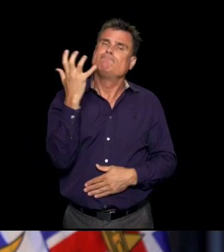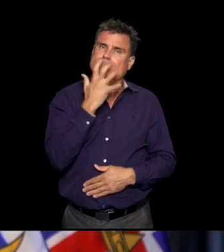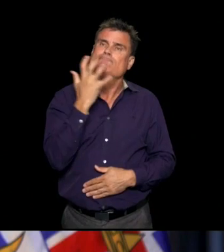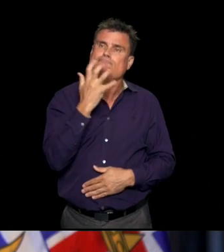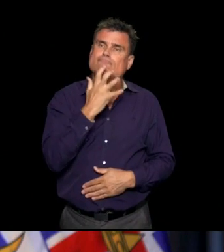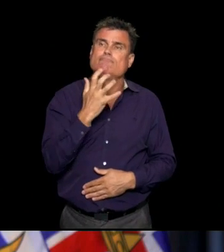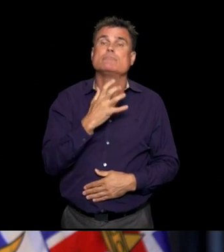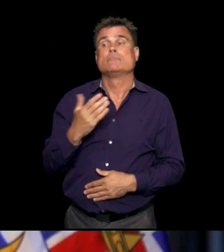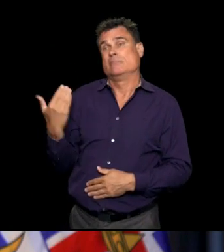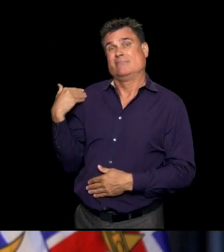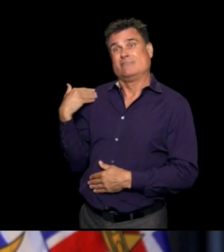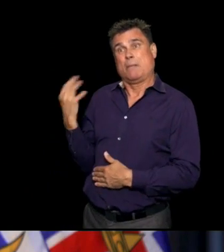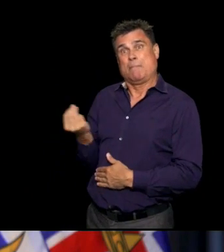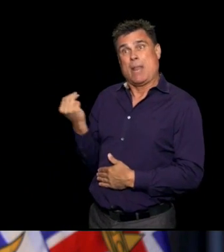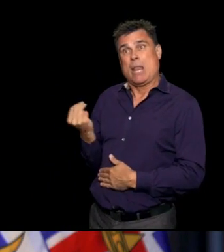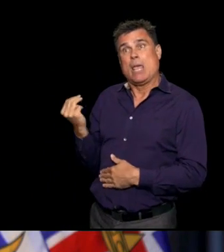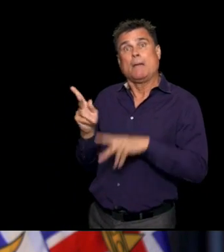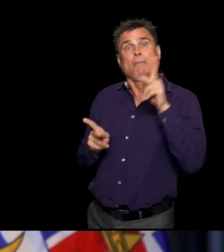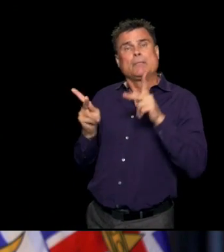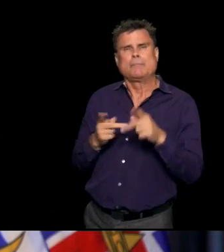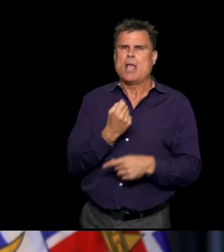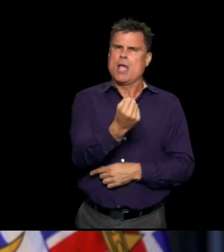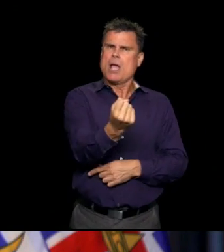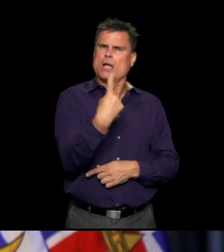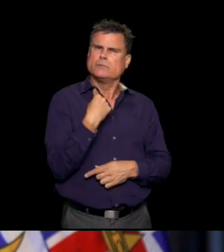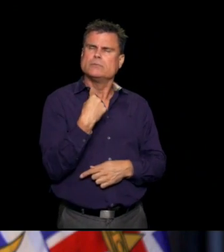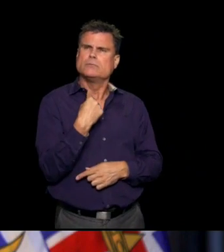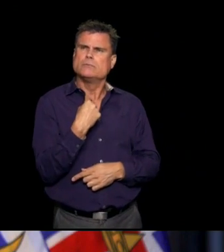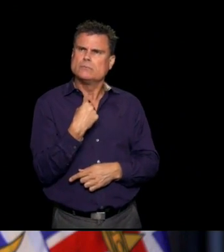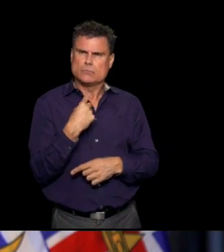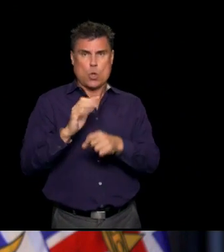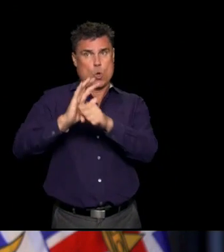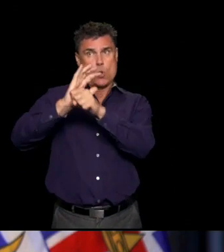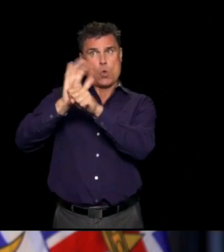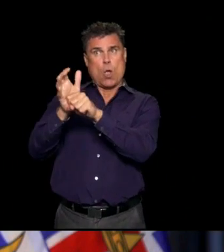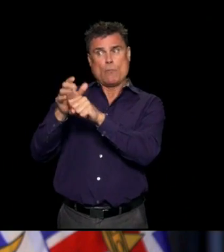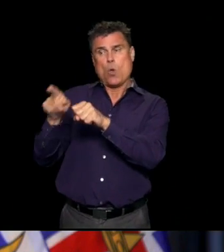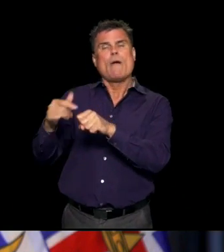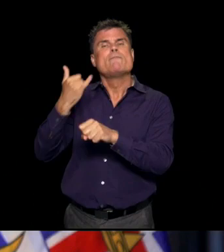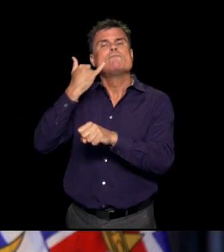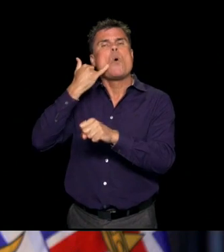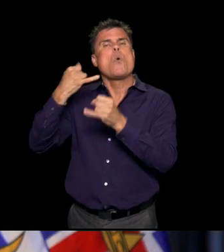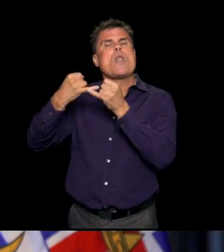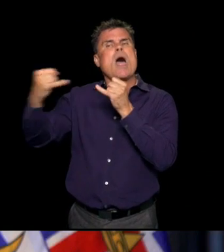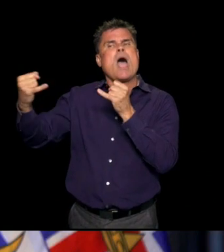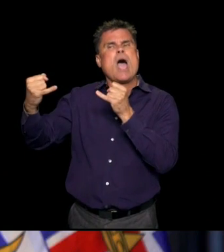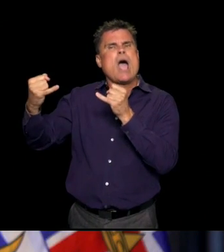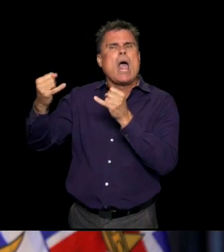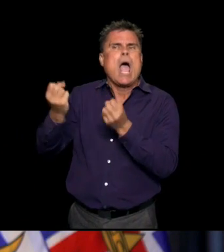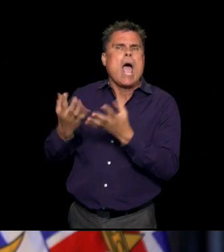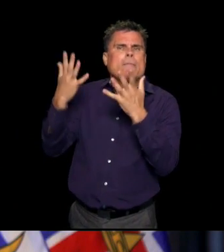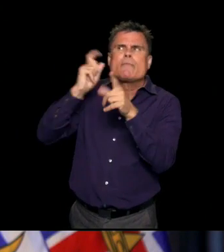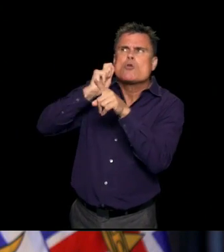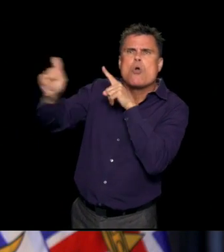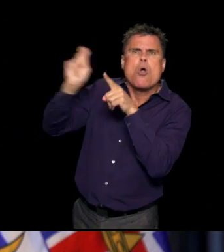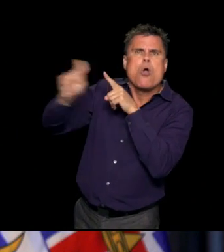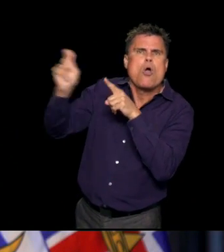There were some questions on Monday with respect to island health and an increase in call volumes to the COVID-19 call centre.